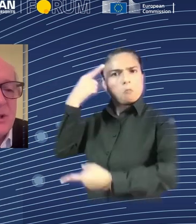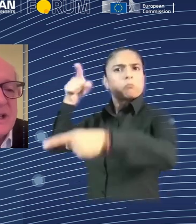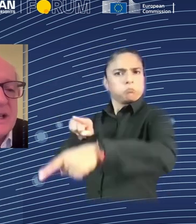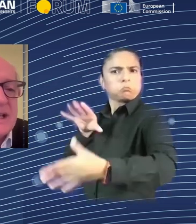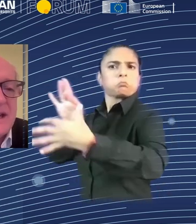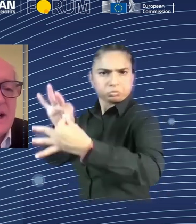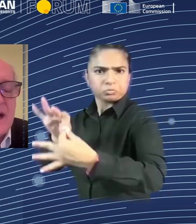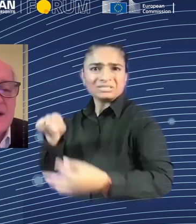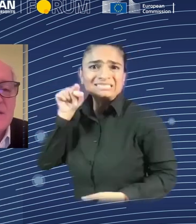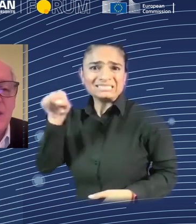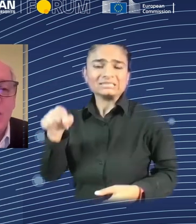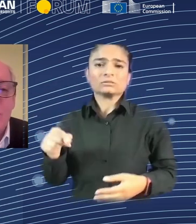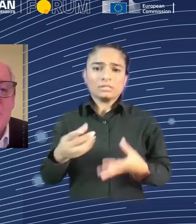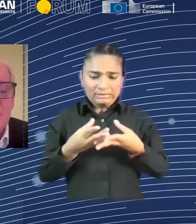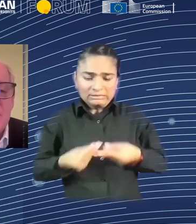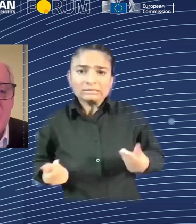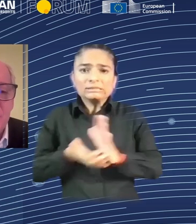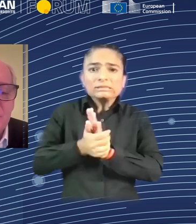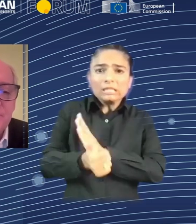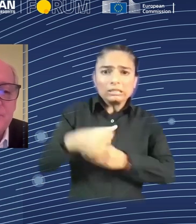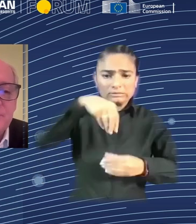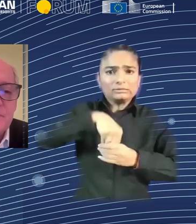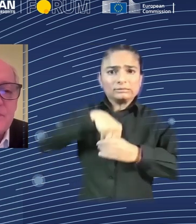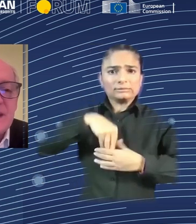in summary, AI has enormous potential.